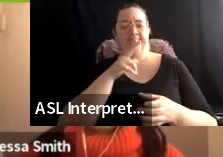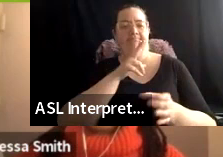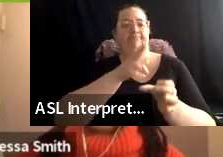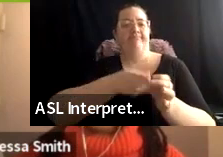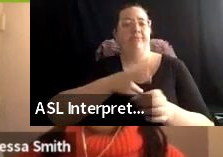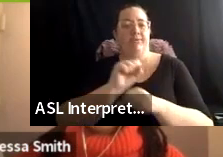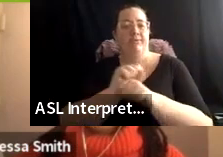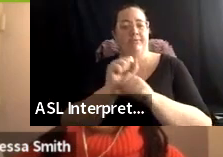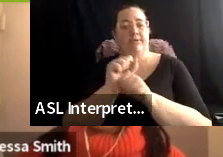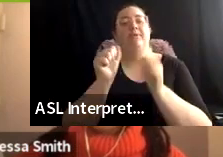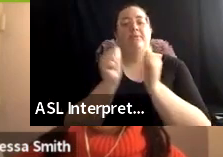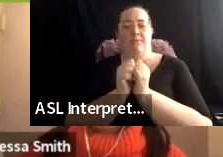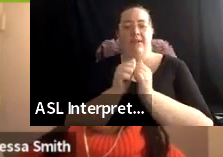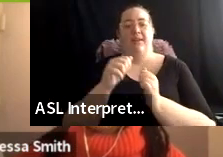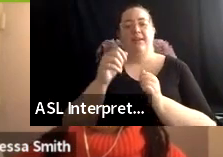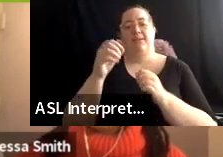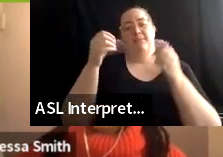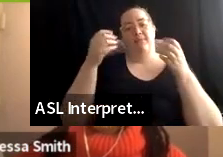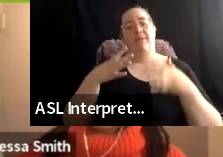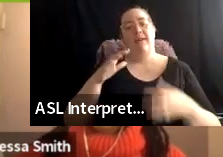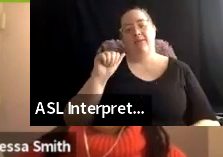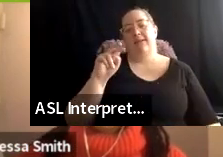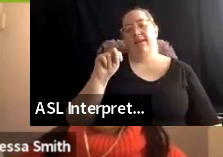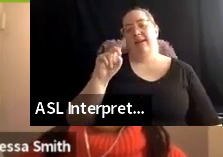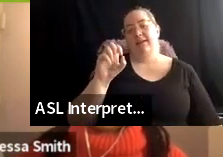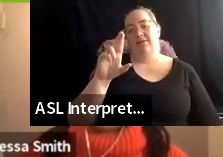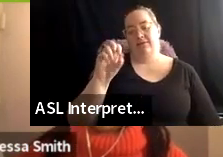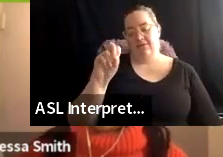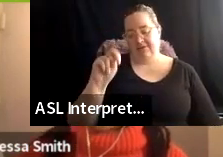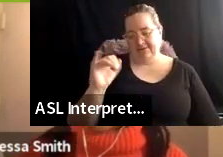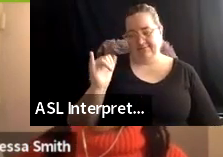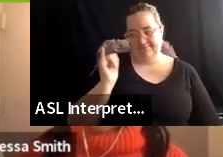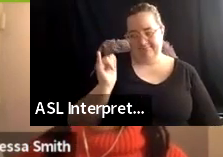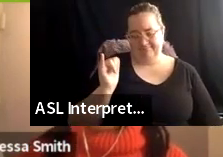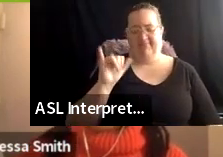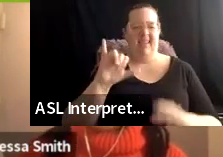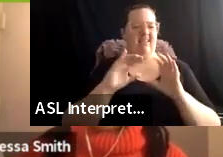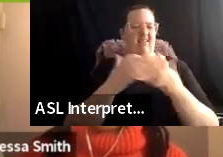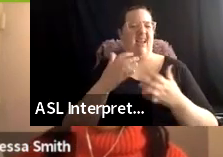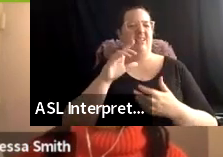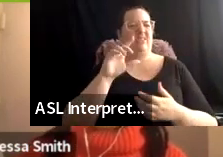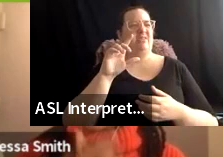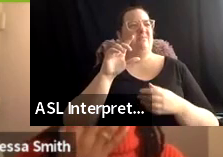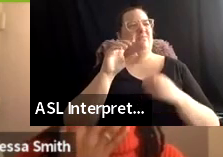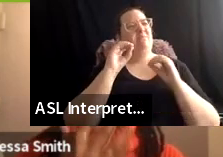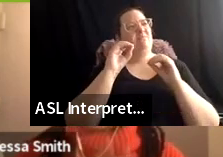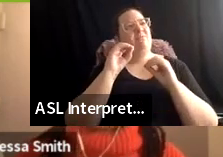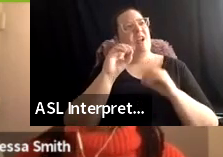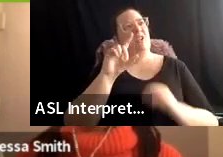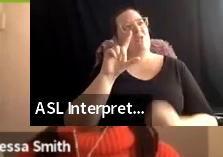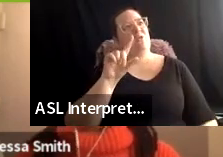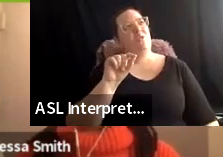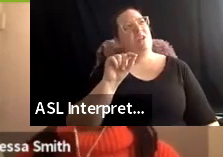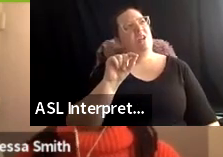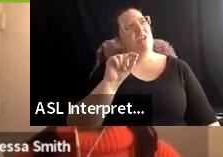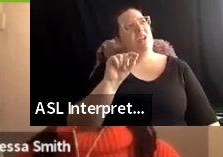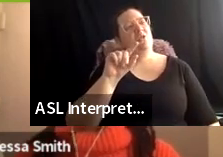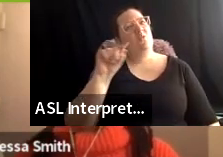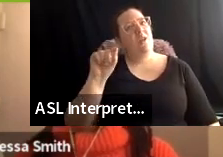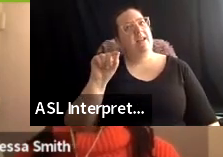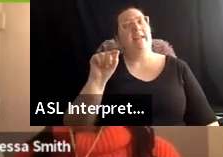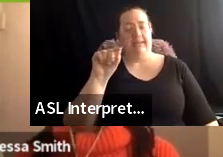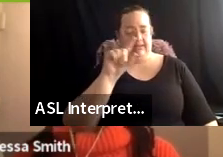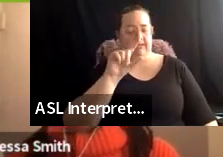Anderson. Um, a class that was taught in the fall of 2020, 2021, I believe, or 2020, actually, excuse me,